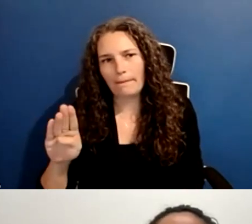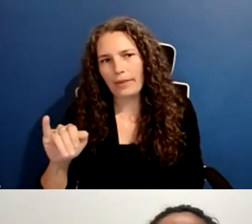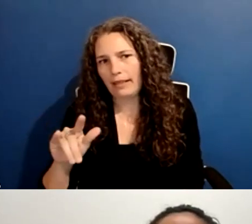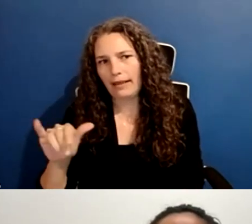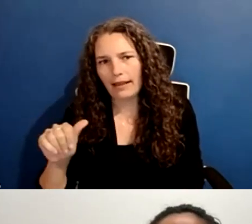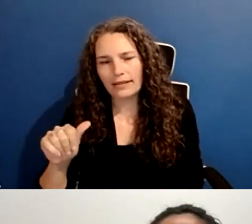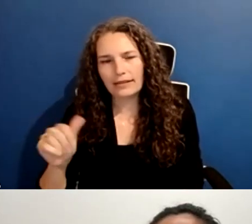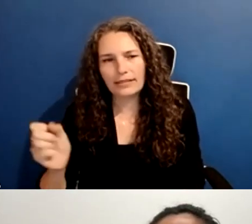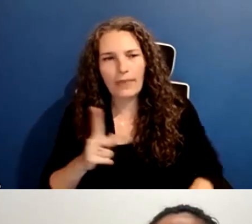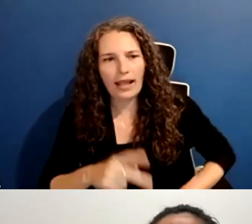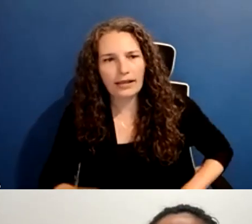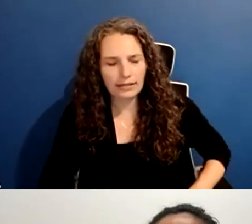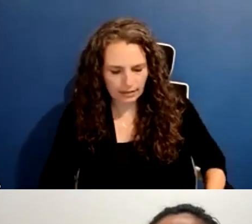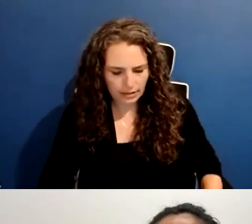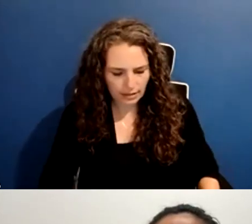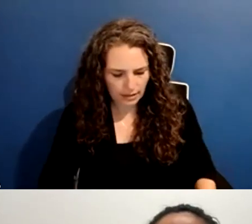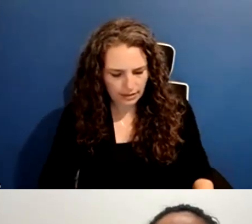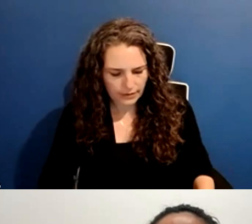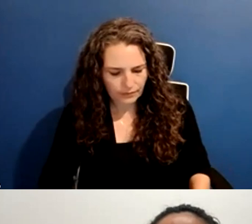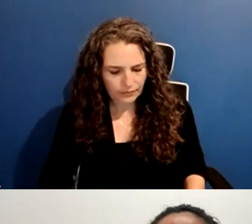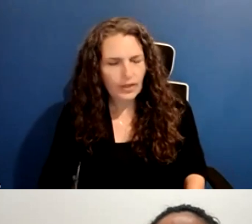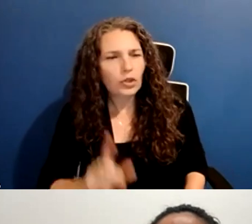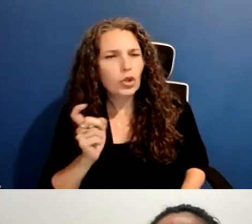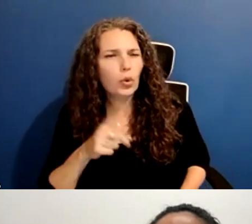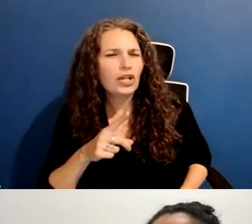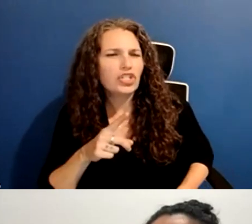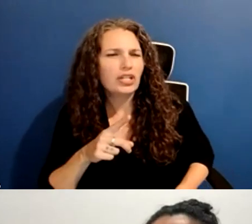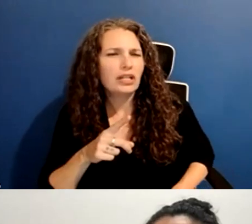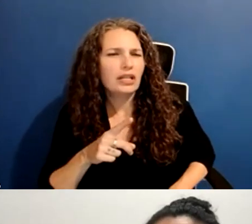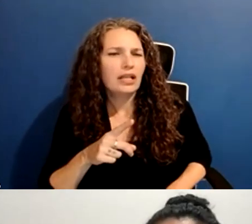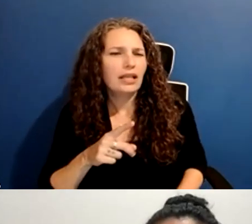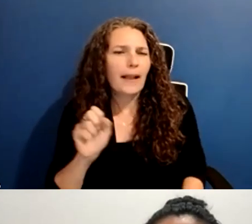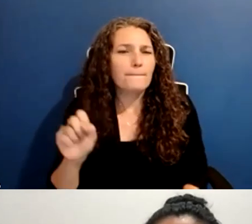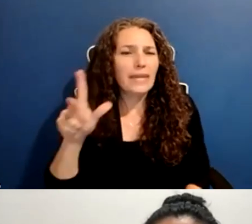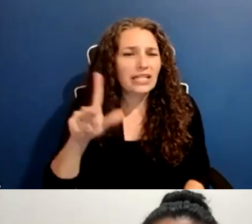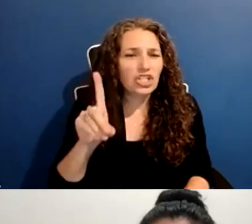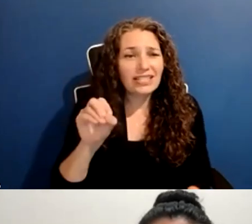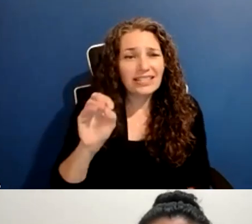how important are pitch decks for pitching and financing and is the sizzle reel a part of that pitch?